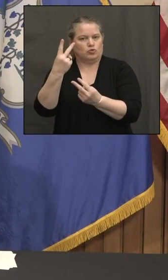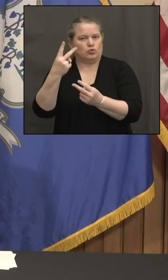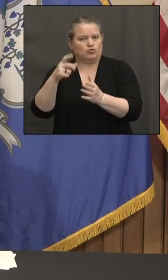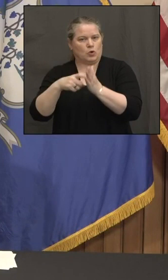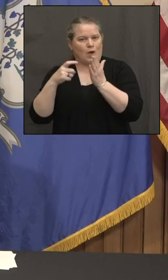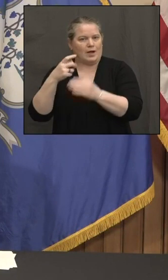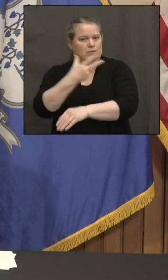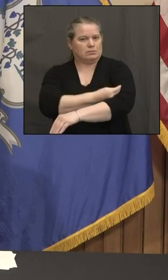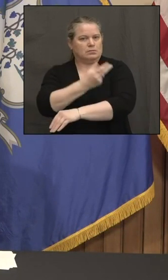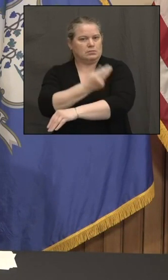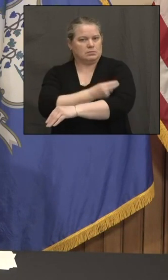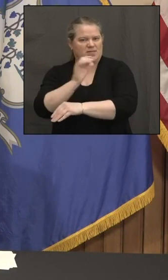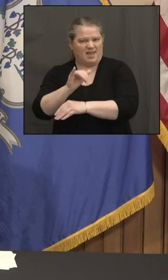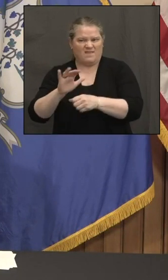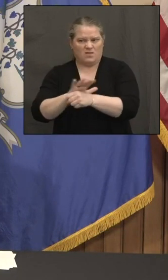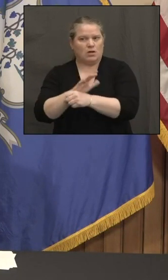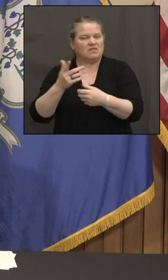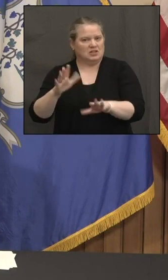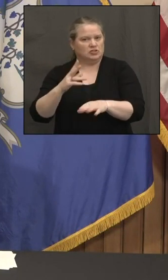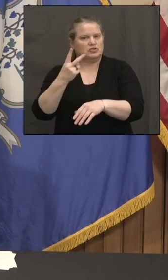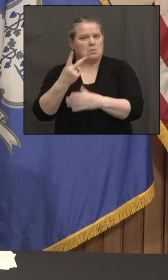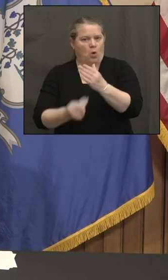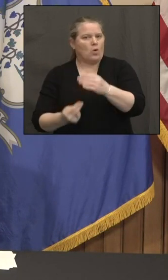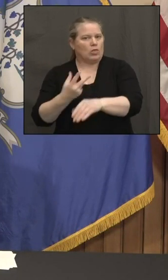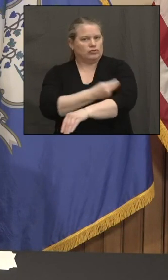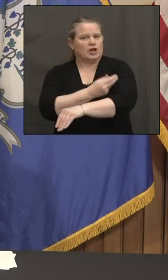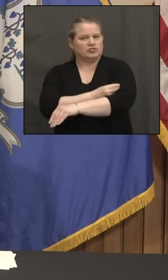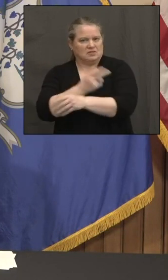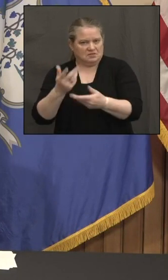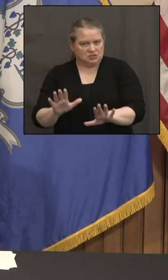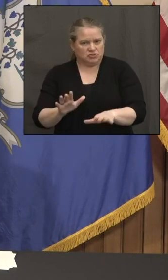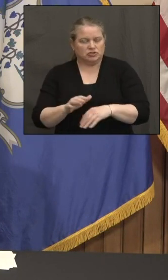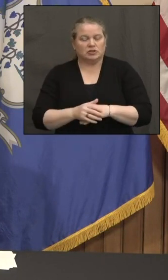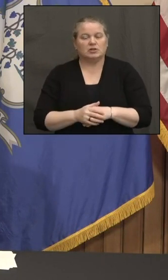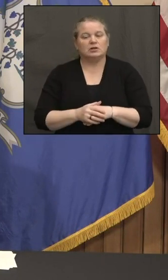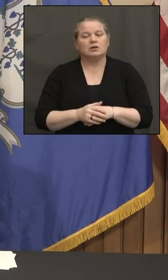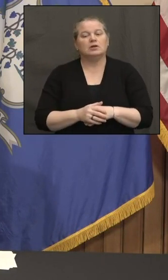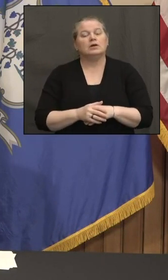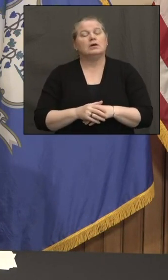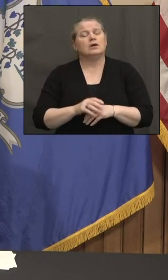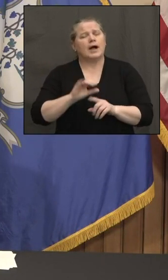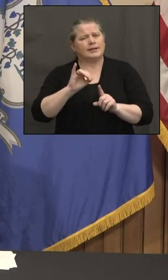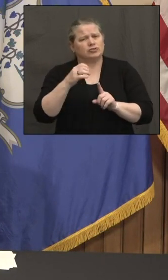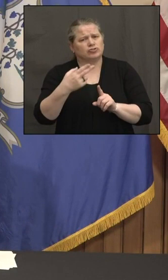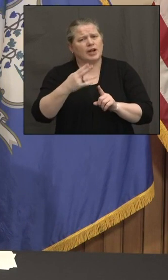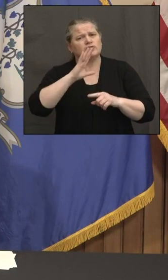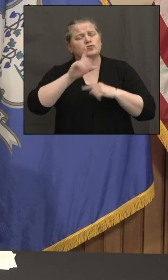percent estimate regarding the B117 variant, do we know, um,